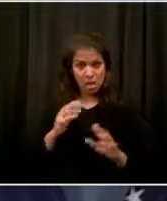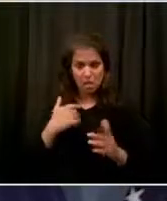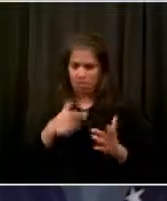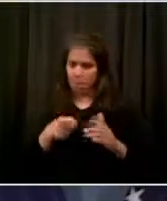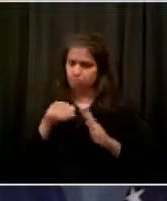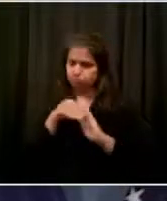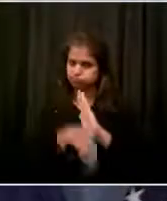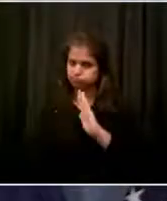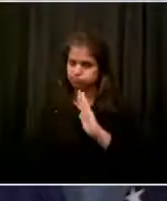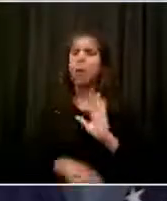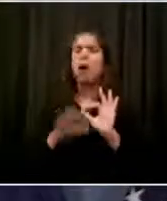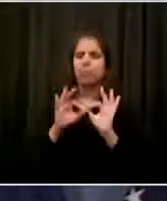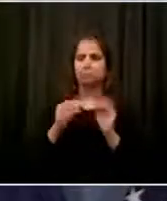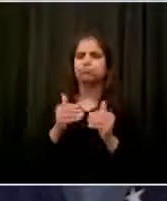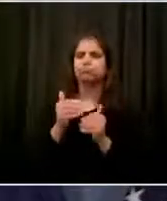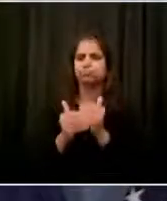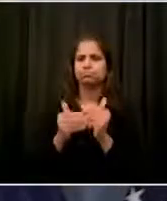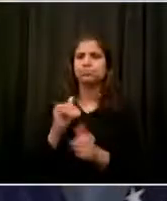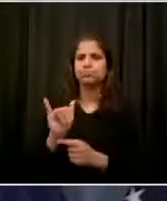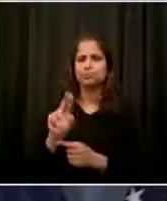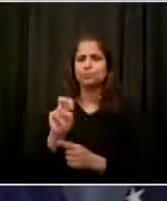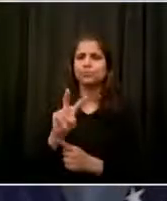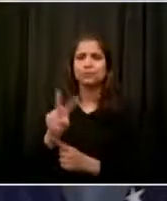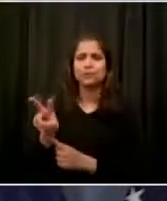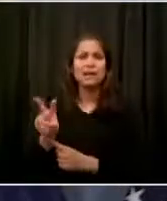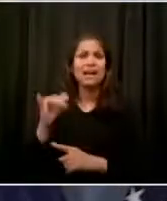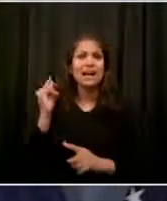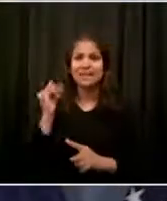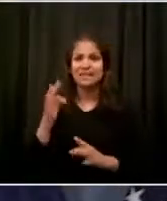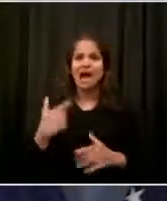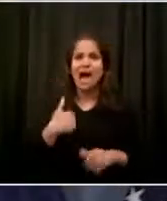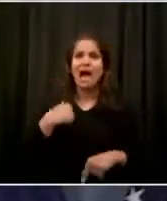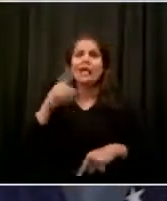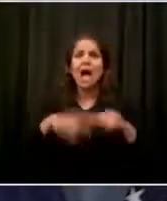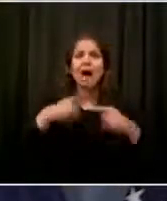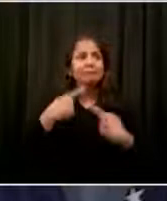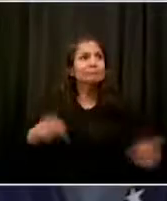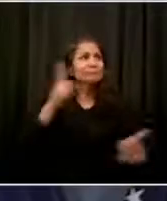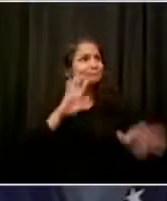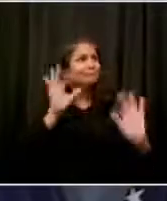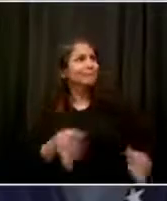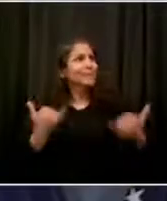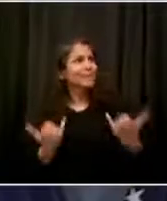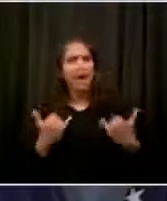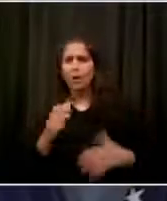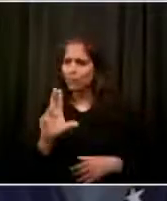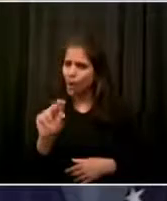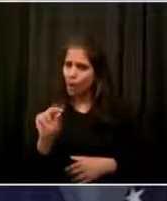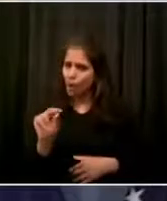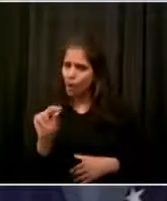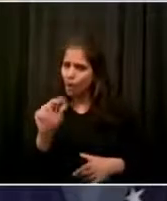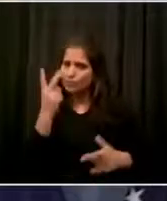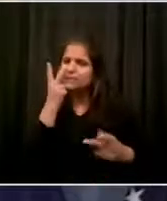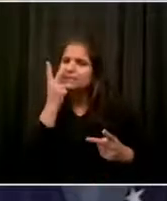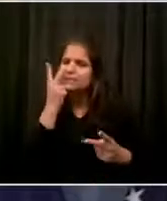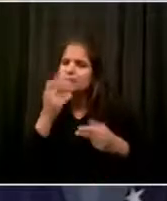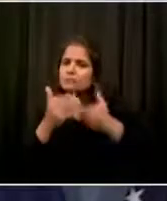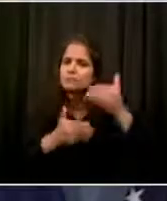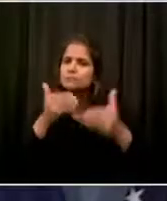down and then bring back many hundreds of thousands more. So I said July because I wanted to keep expectations a little lower.